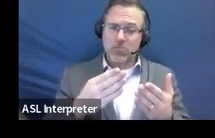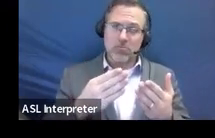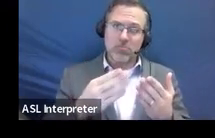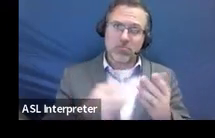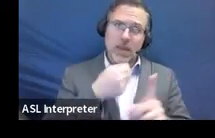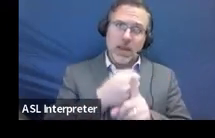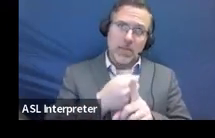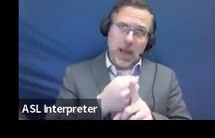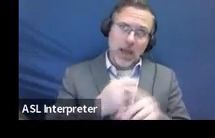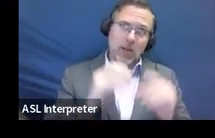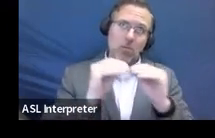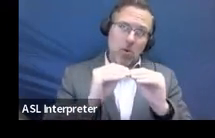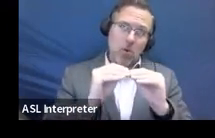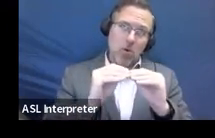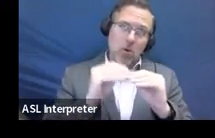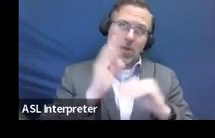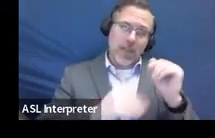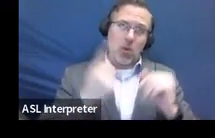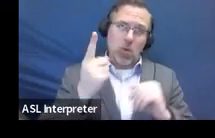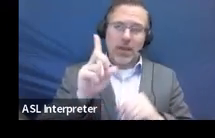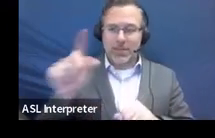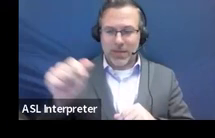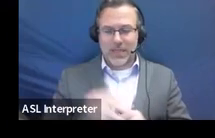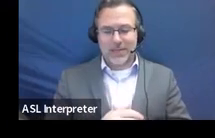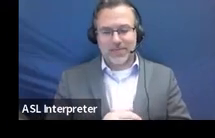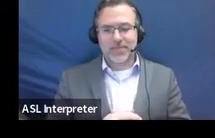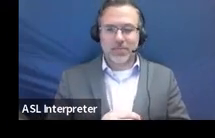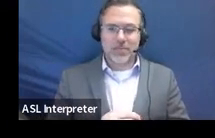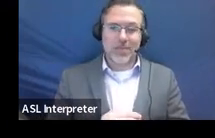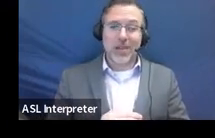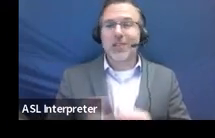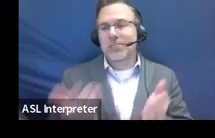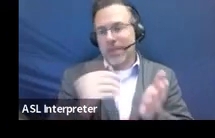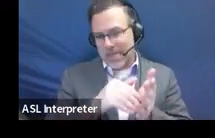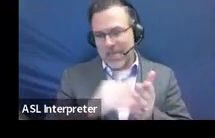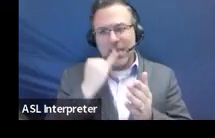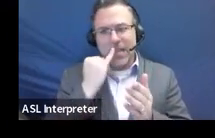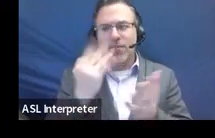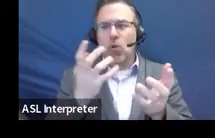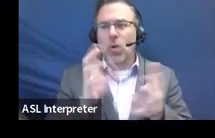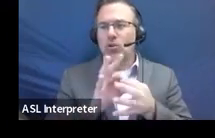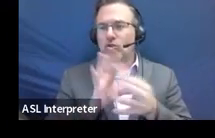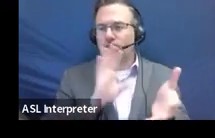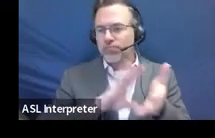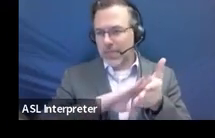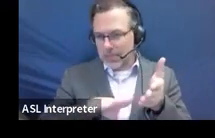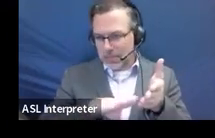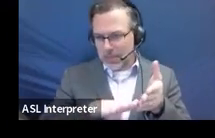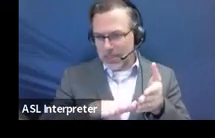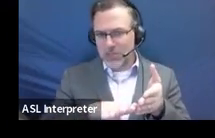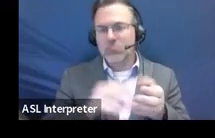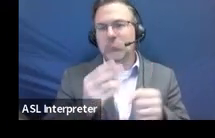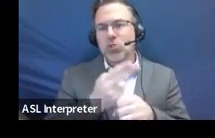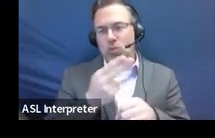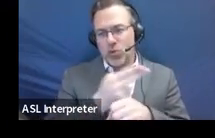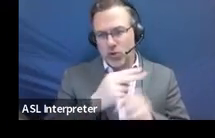And then again, I kind of already mentioned this, but you would also use this form if you were thinking about dismissal from special ed services.